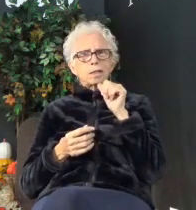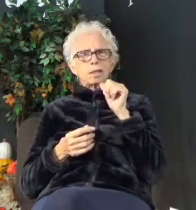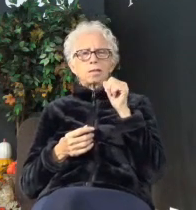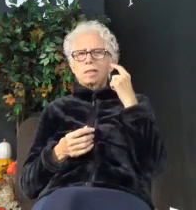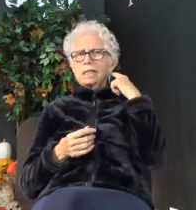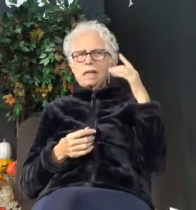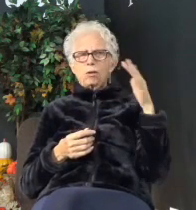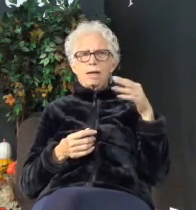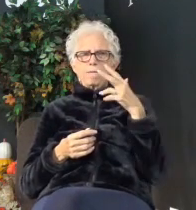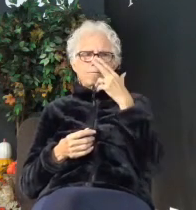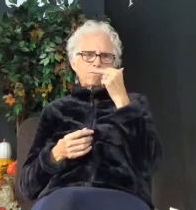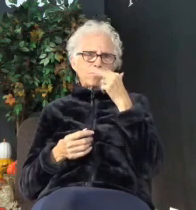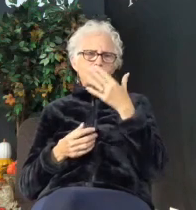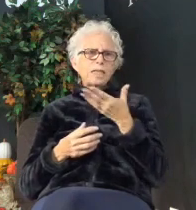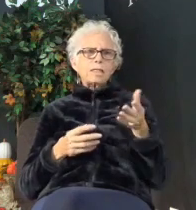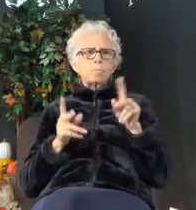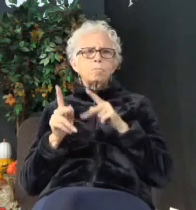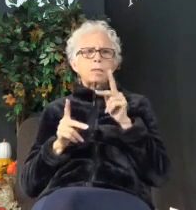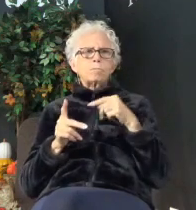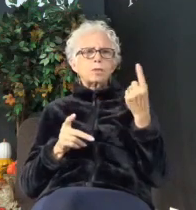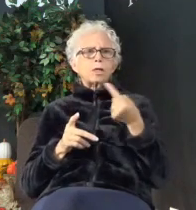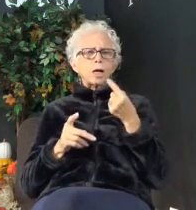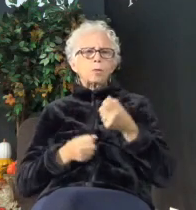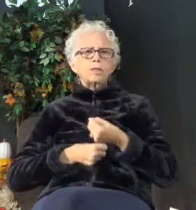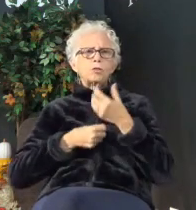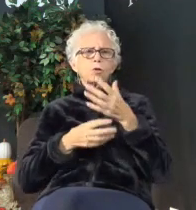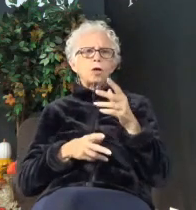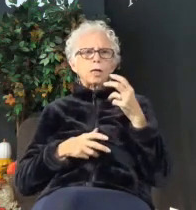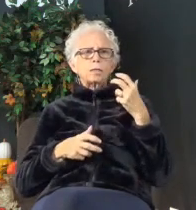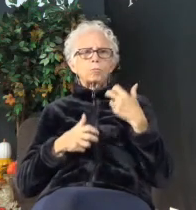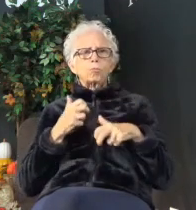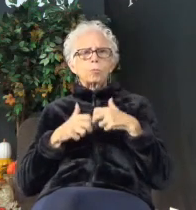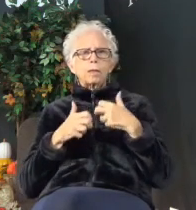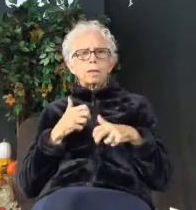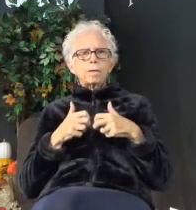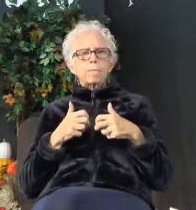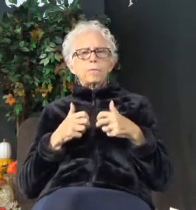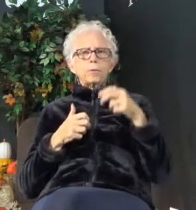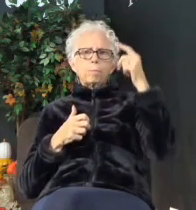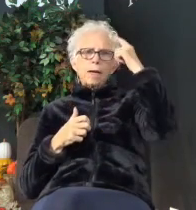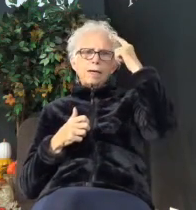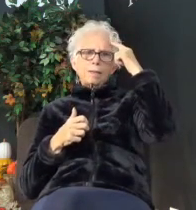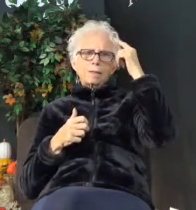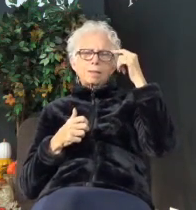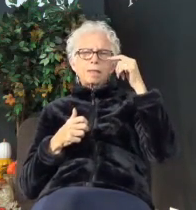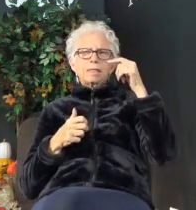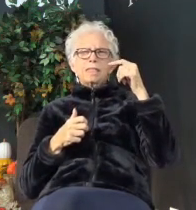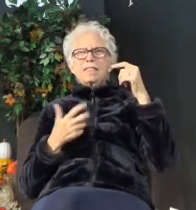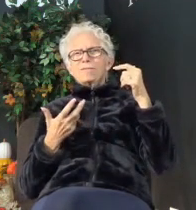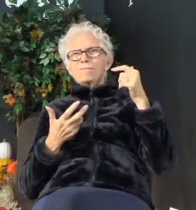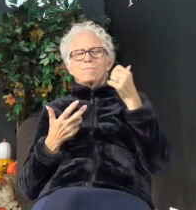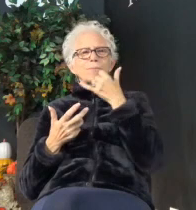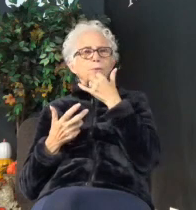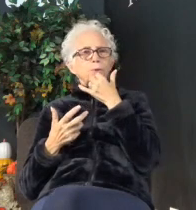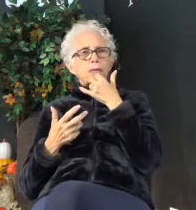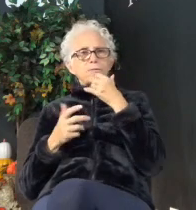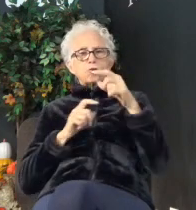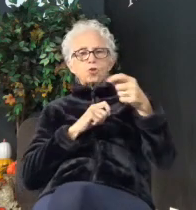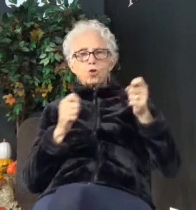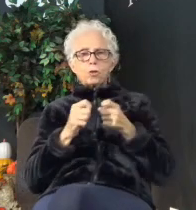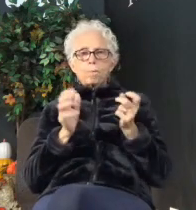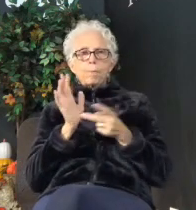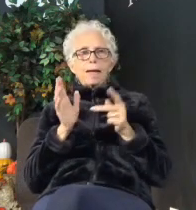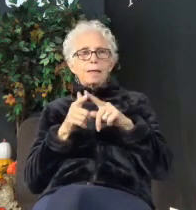These people always cause trouble. Their minds are corrupt. They have turned their back on the truth. To them,